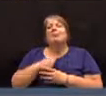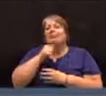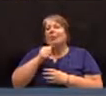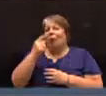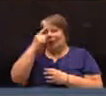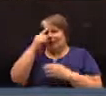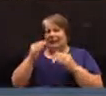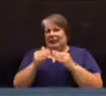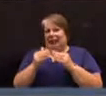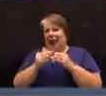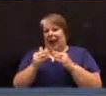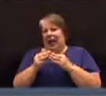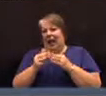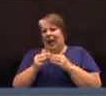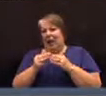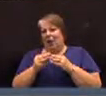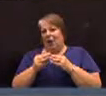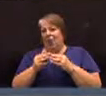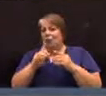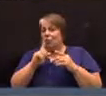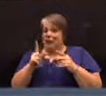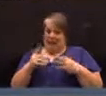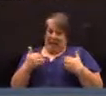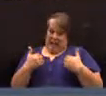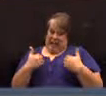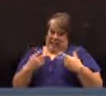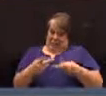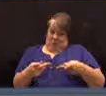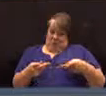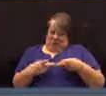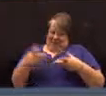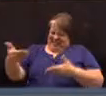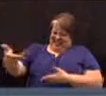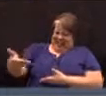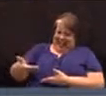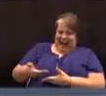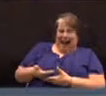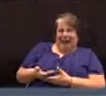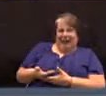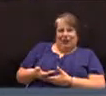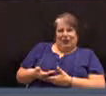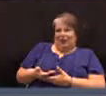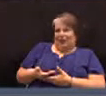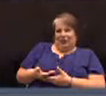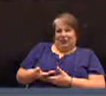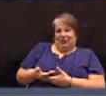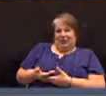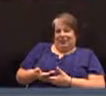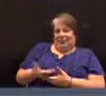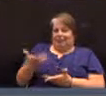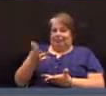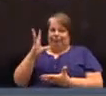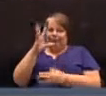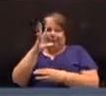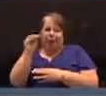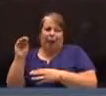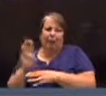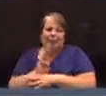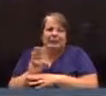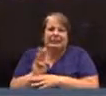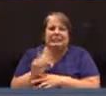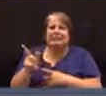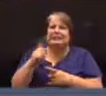town is in a position that it could hire some firm full of